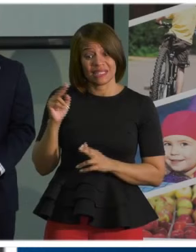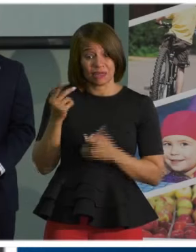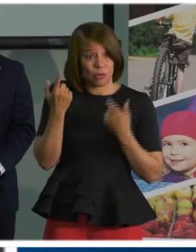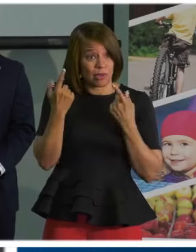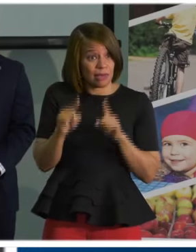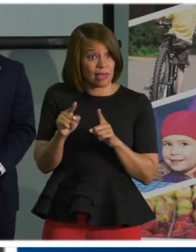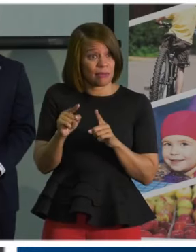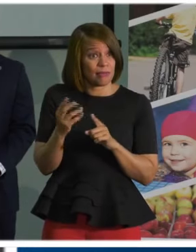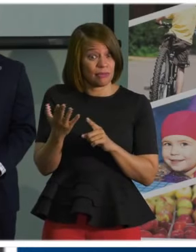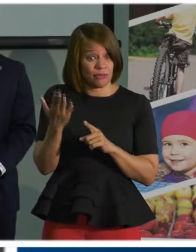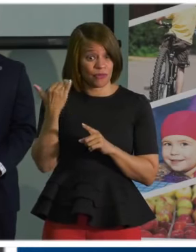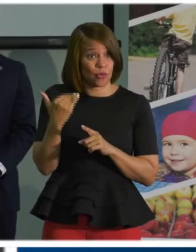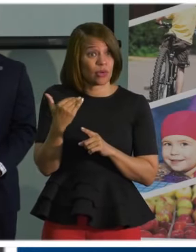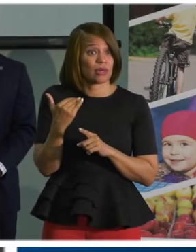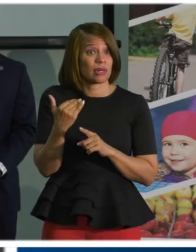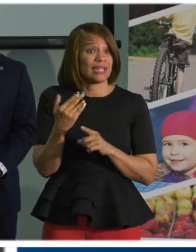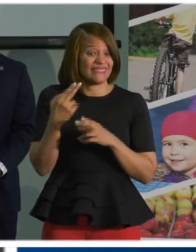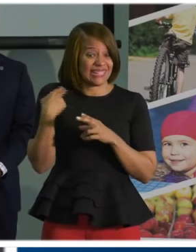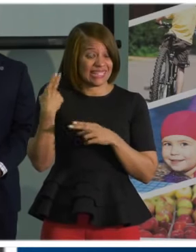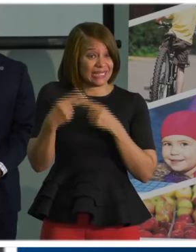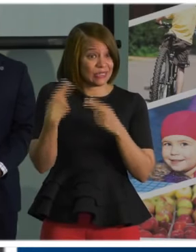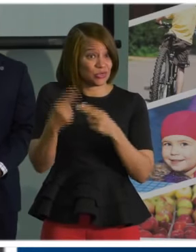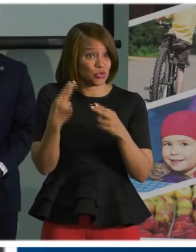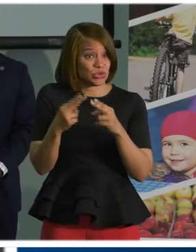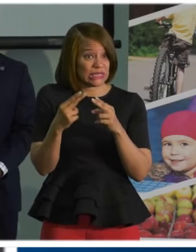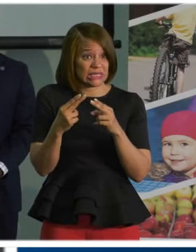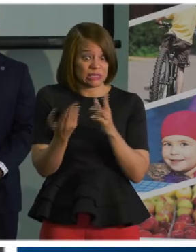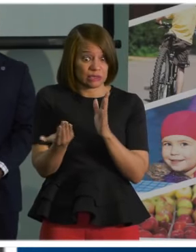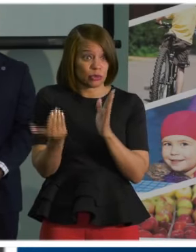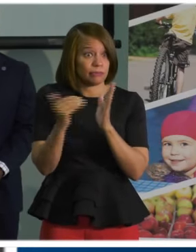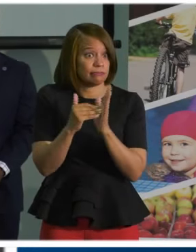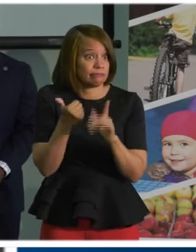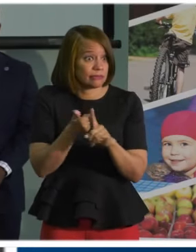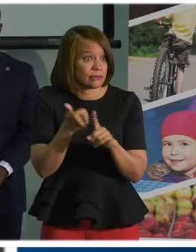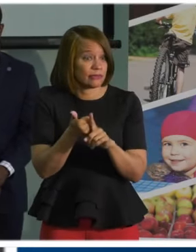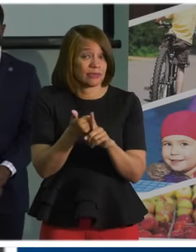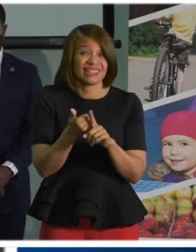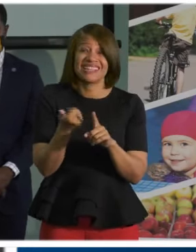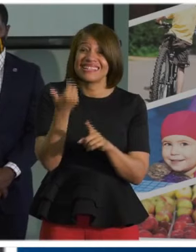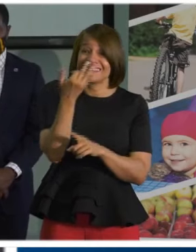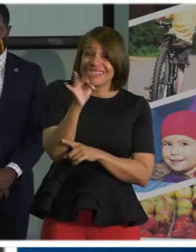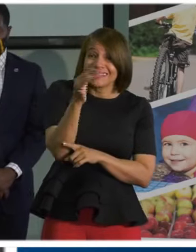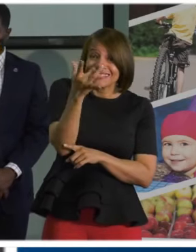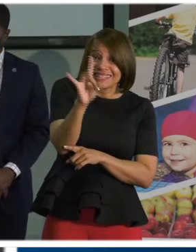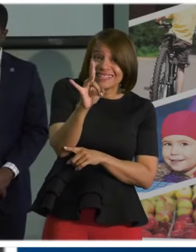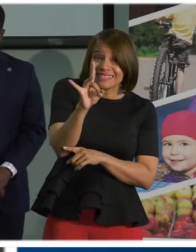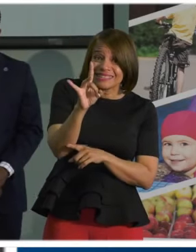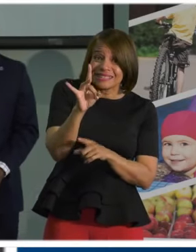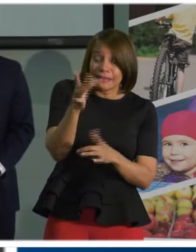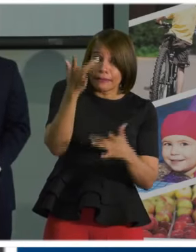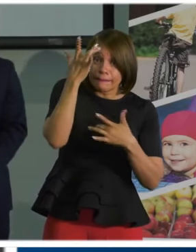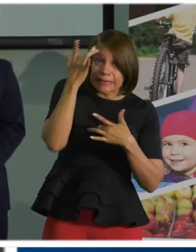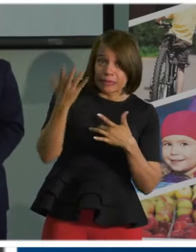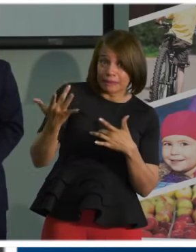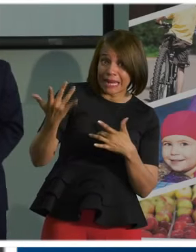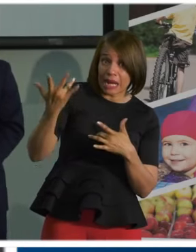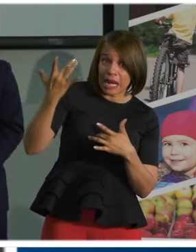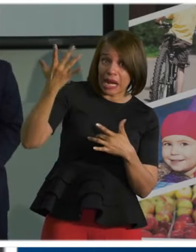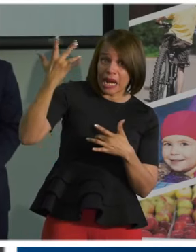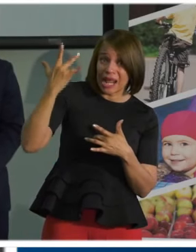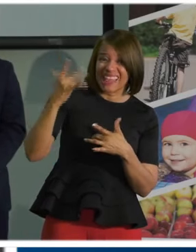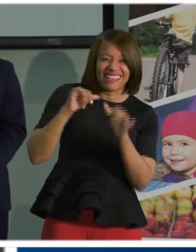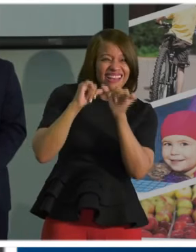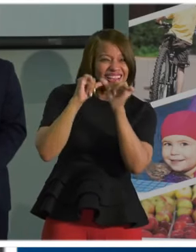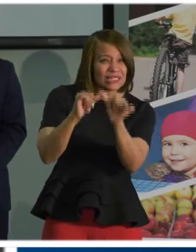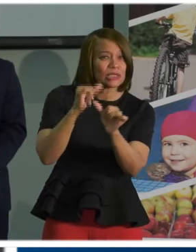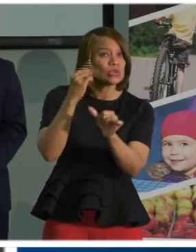1918 pandemic lasted two years. So this is not something that we're going to be able to quickly get over. Now, the difference